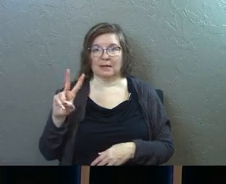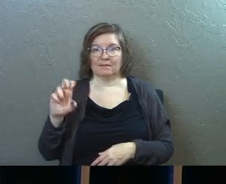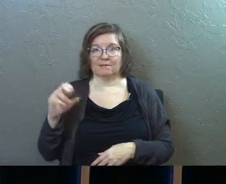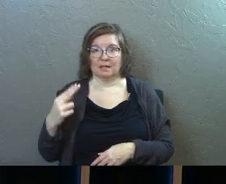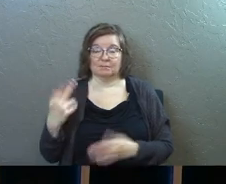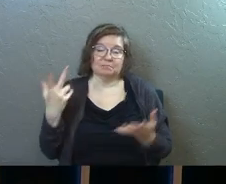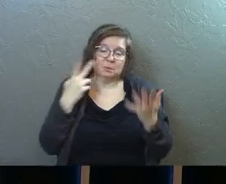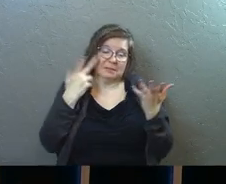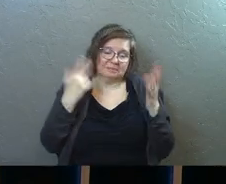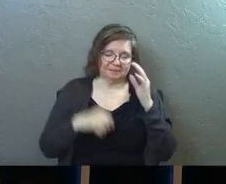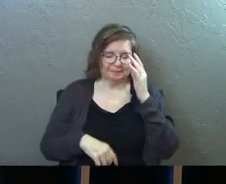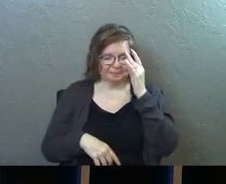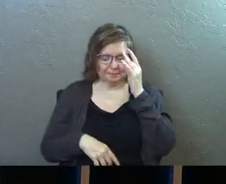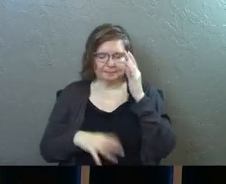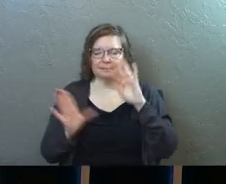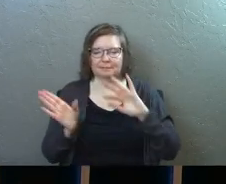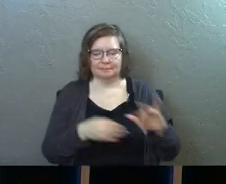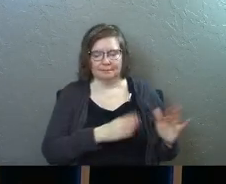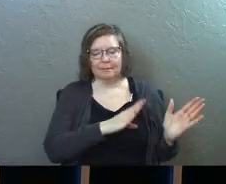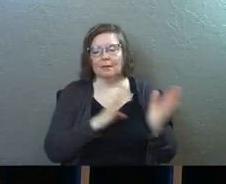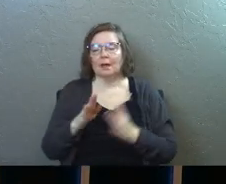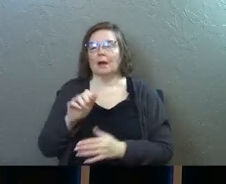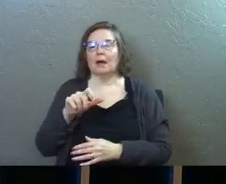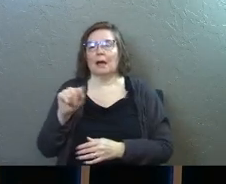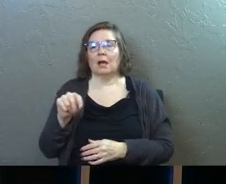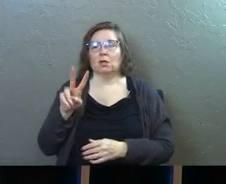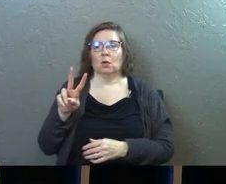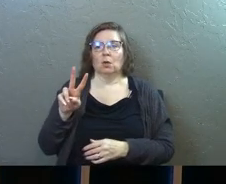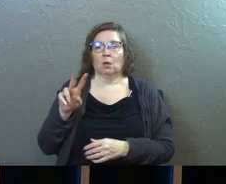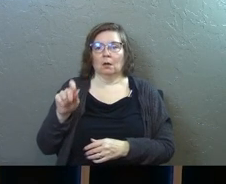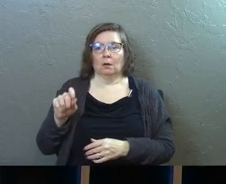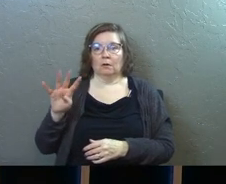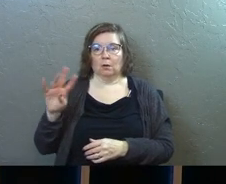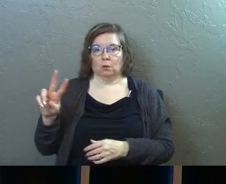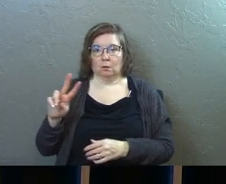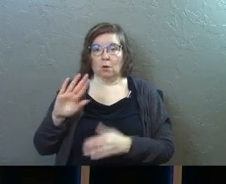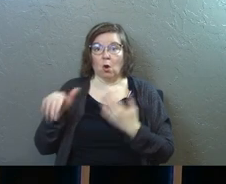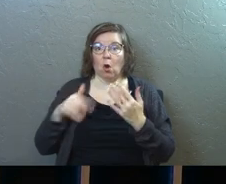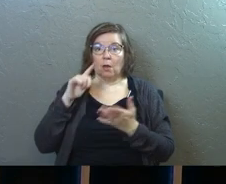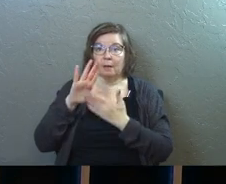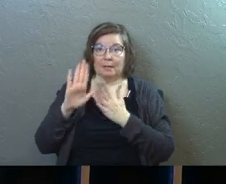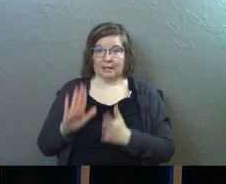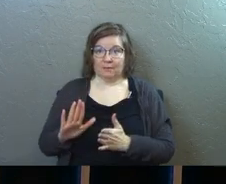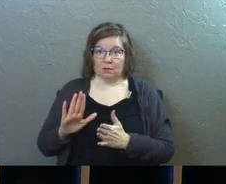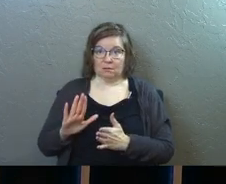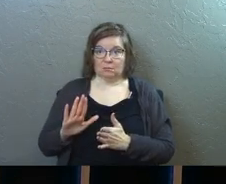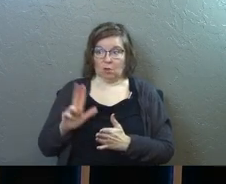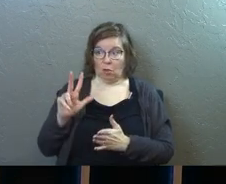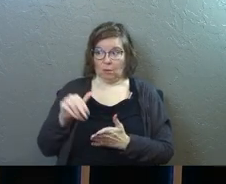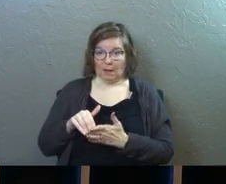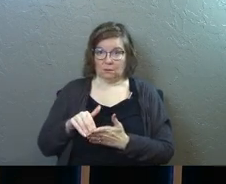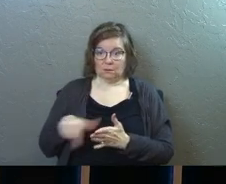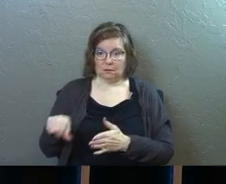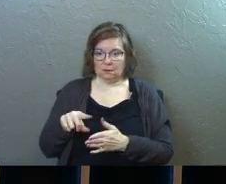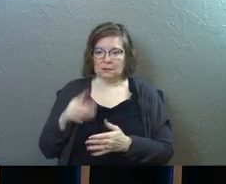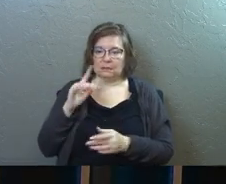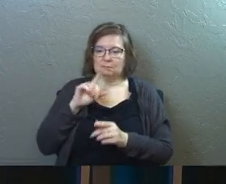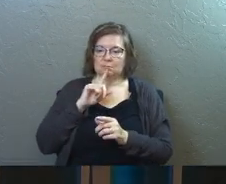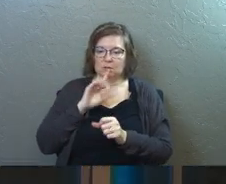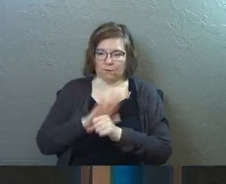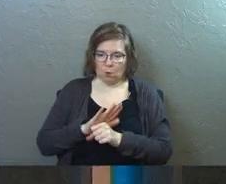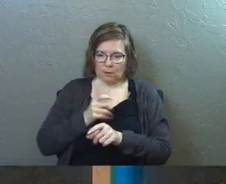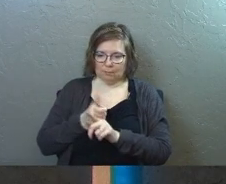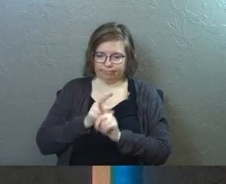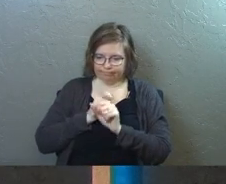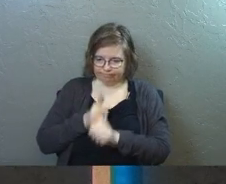We'll see. Acts 2.42. All the believers, this is all 3,000 of them, devoted themselves to the apostles'